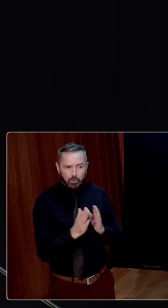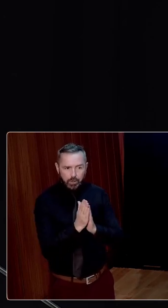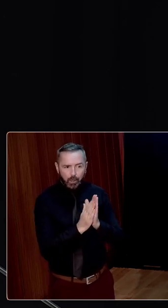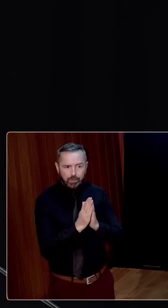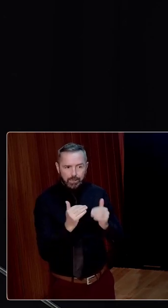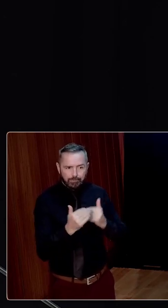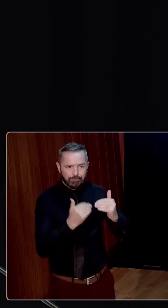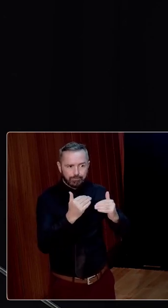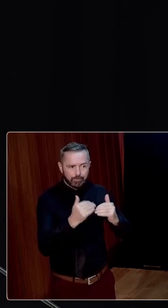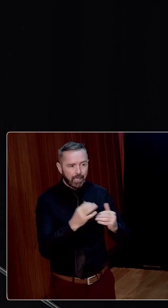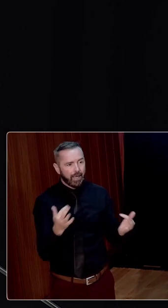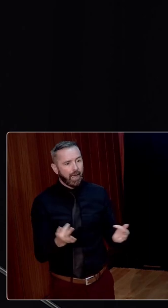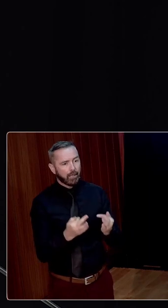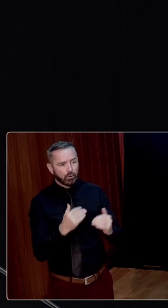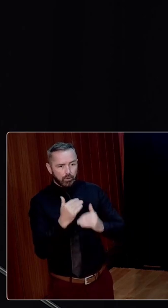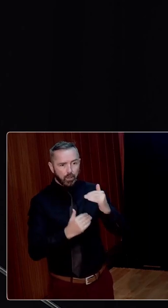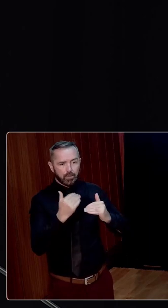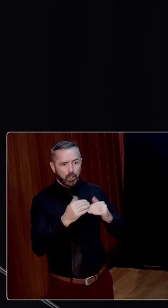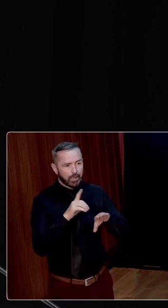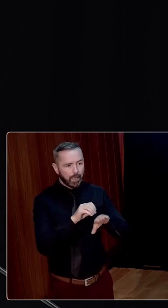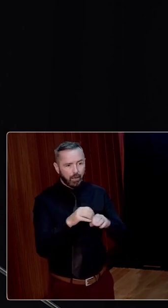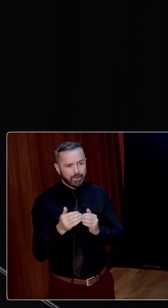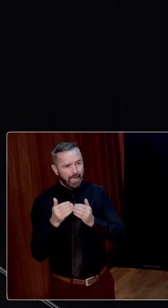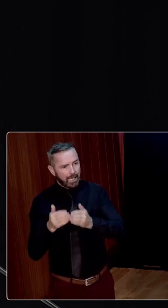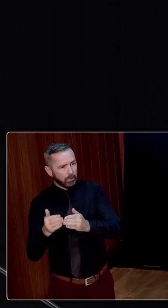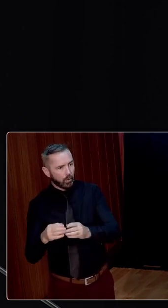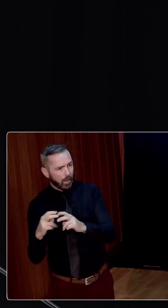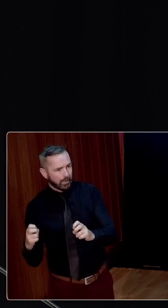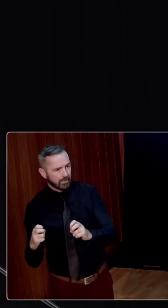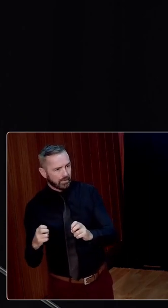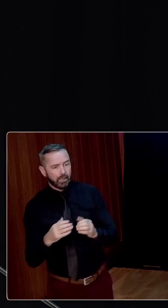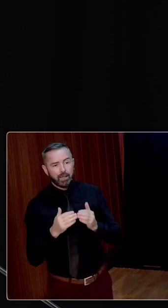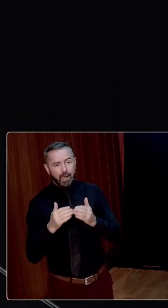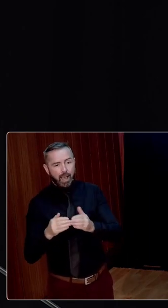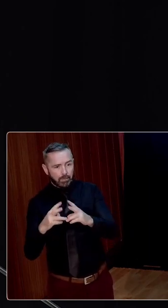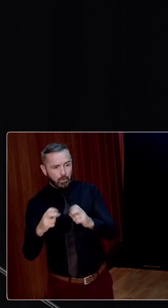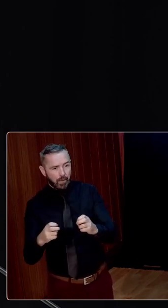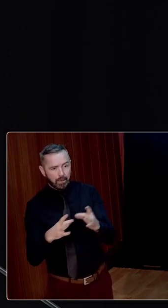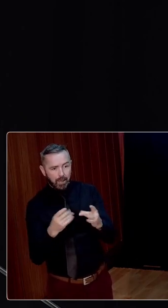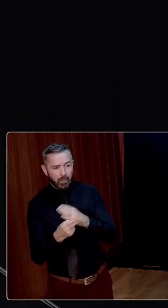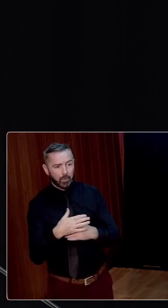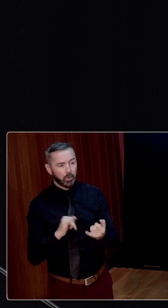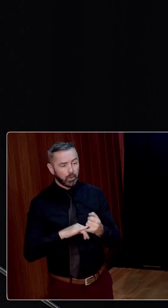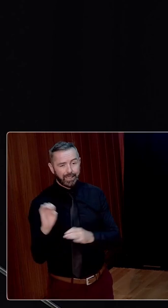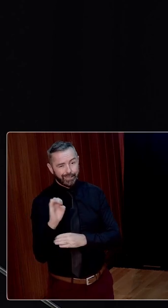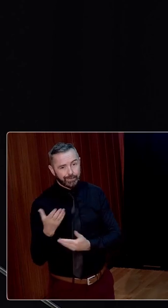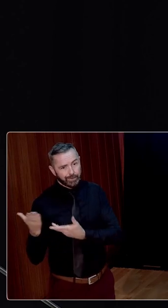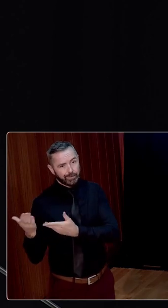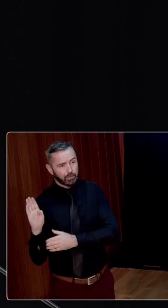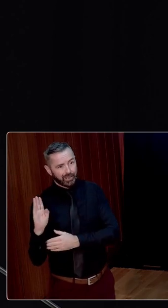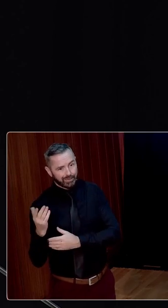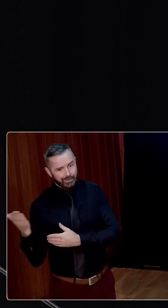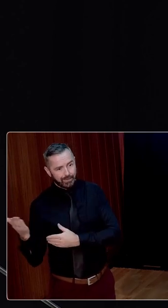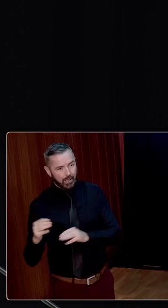also that agricultural prosperity depended on the export market, that the export market essentially comprised of Britain, and that by